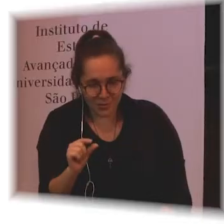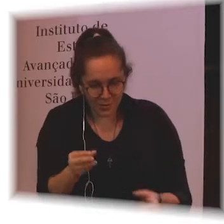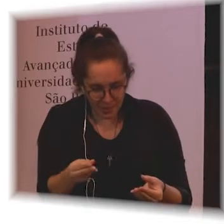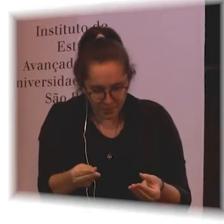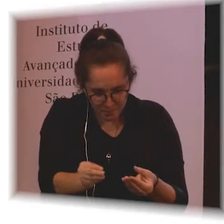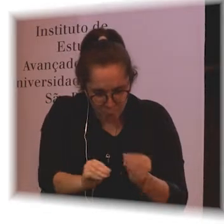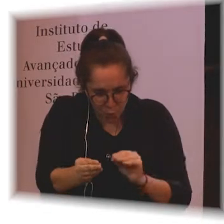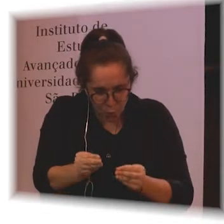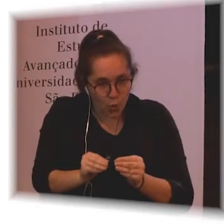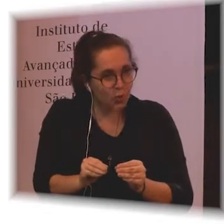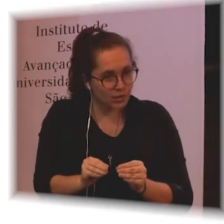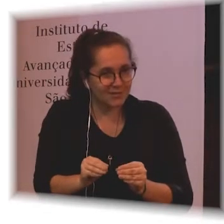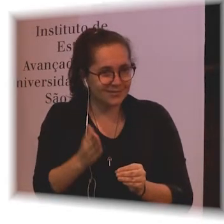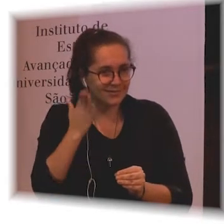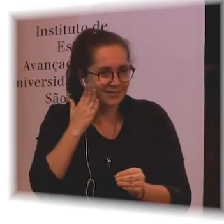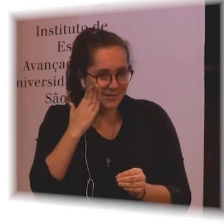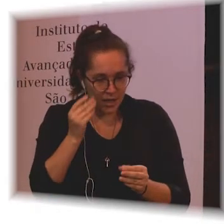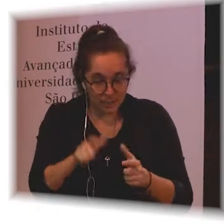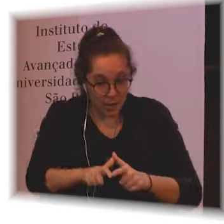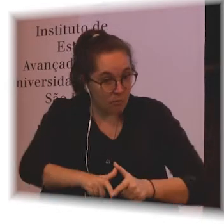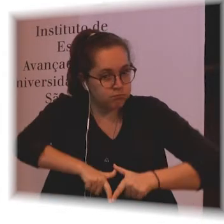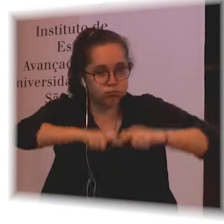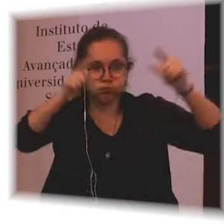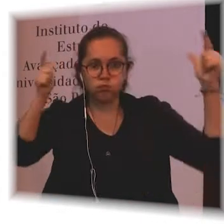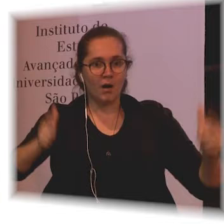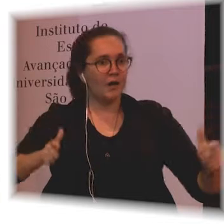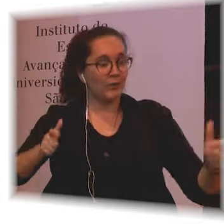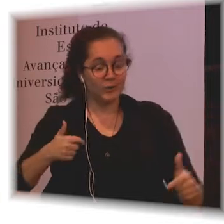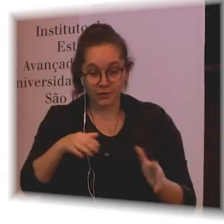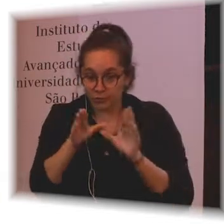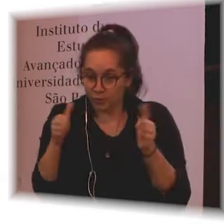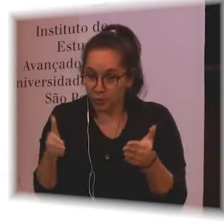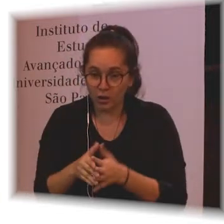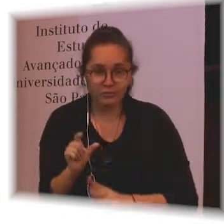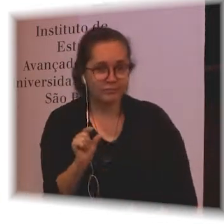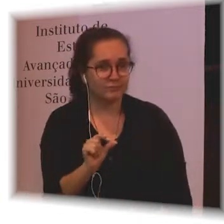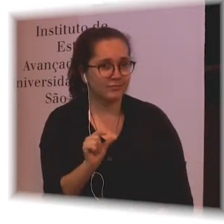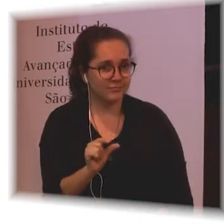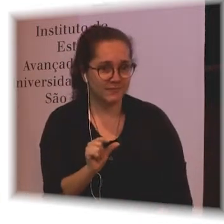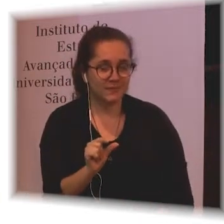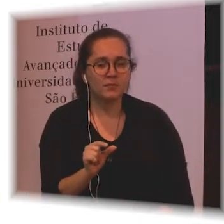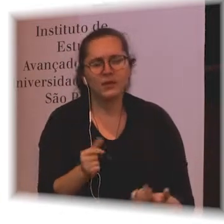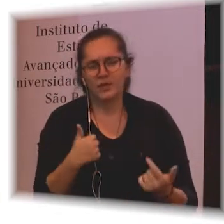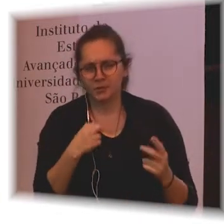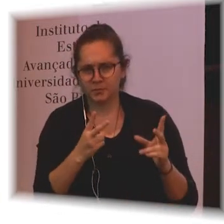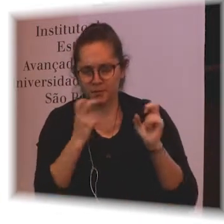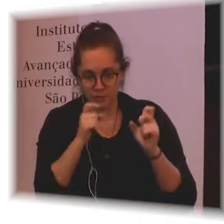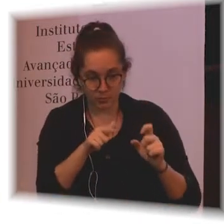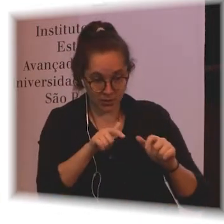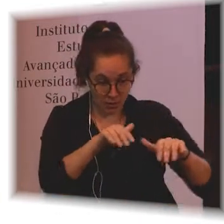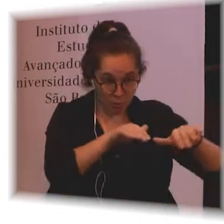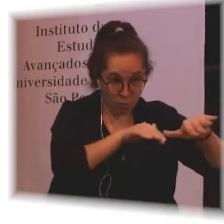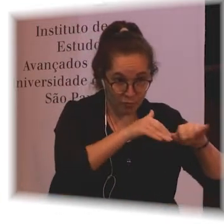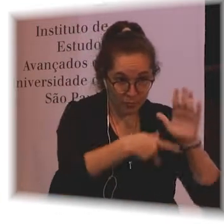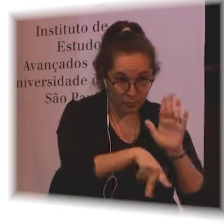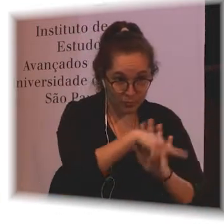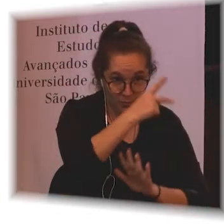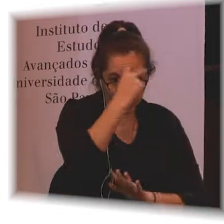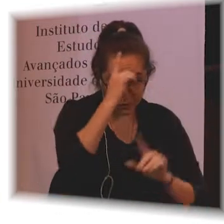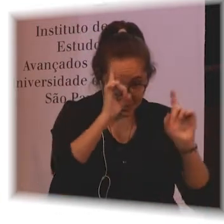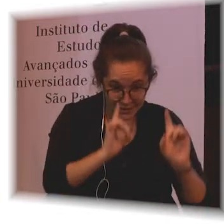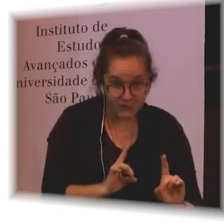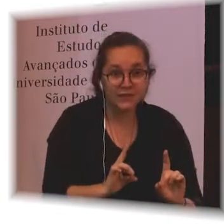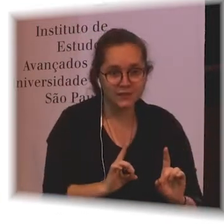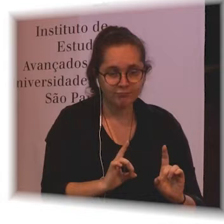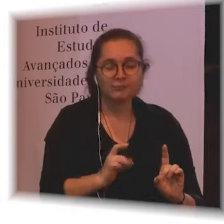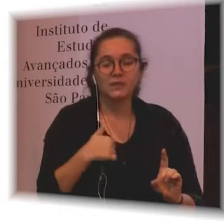And one of the things that has really had a big boost for the disability movement, why we may also be interested in disability, is